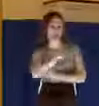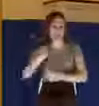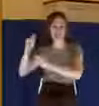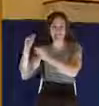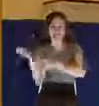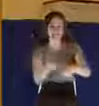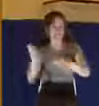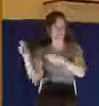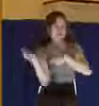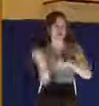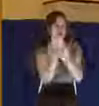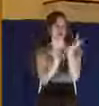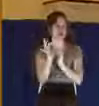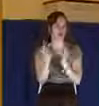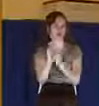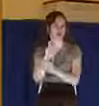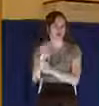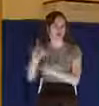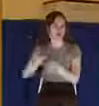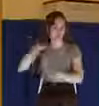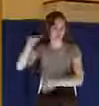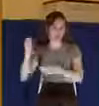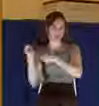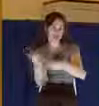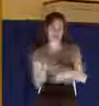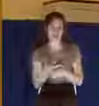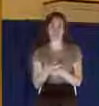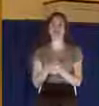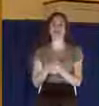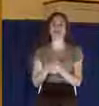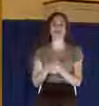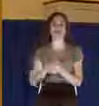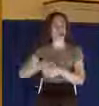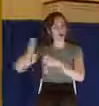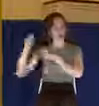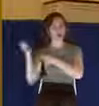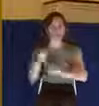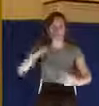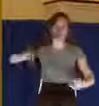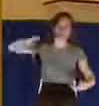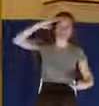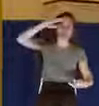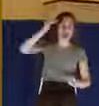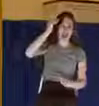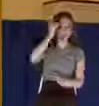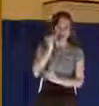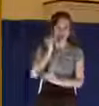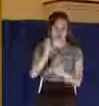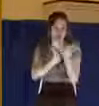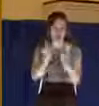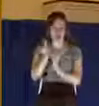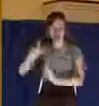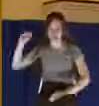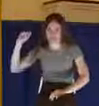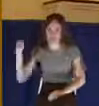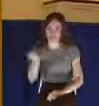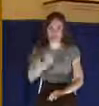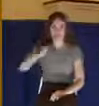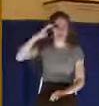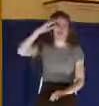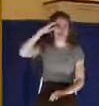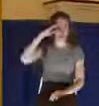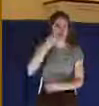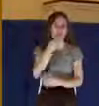look in verse number 19, they smote him on the head with a reed and did spit upon him and bowing their knees,